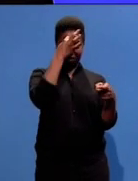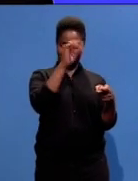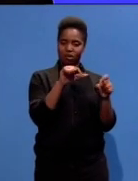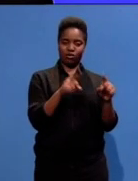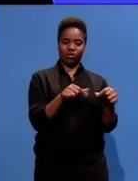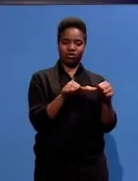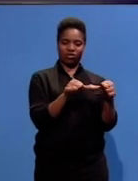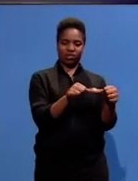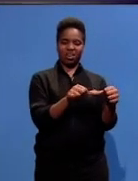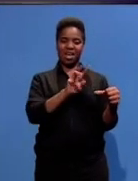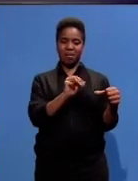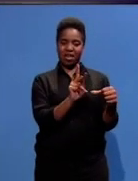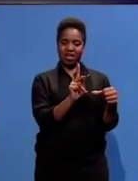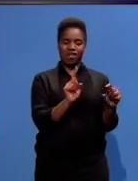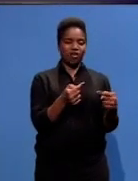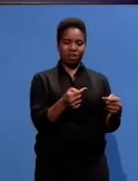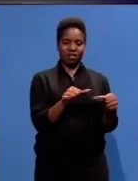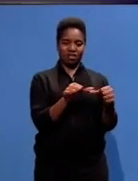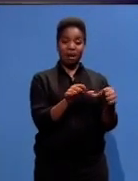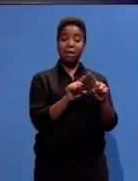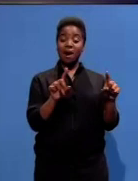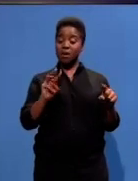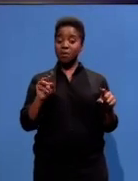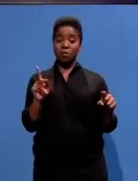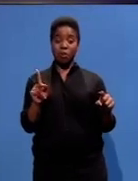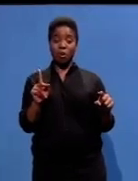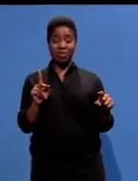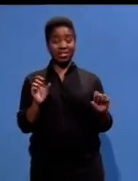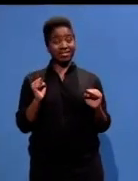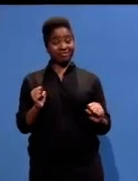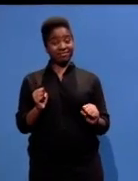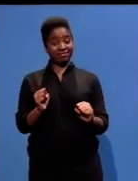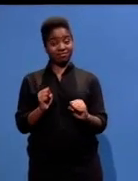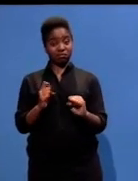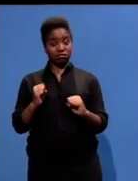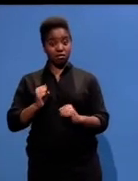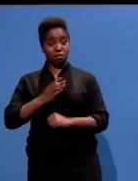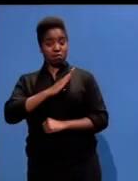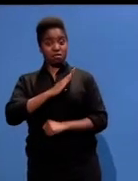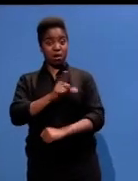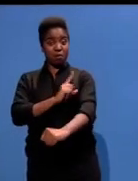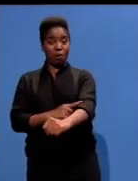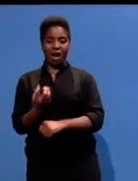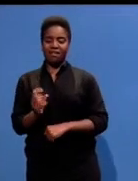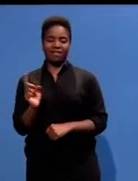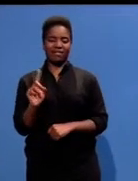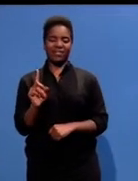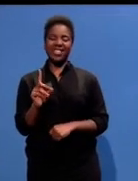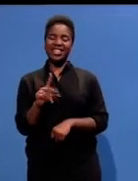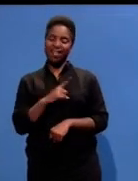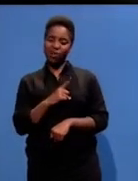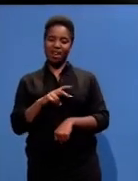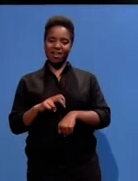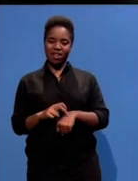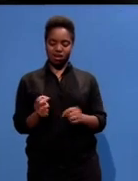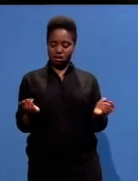Umkonto Esizwe was not capable of a military defeat of that regime. So there needed to be talks and he